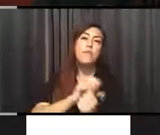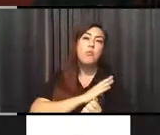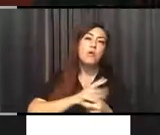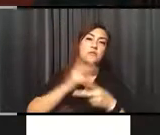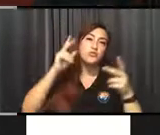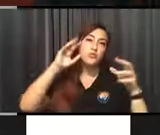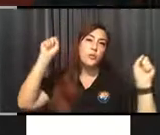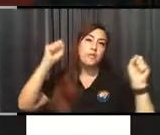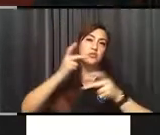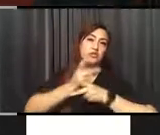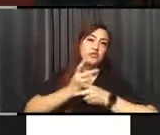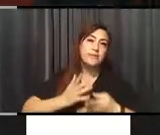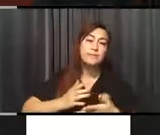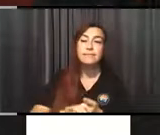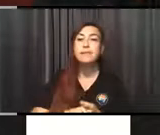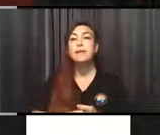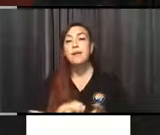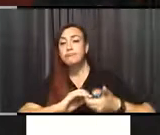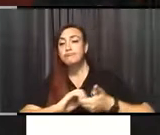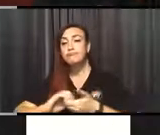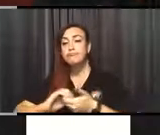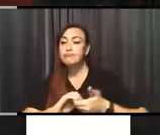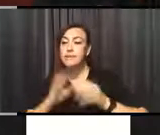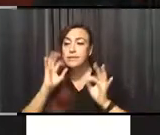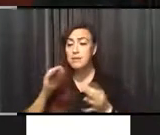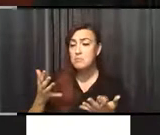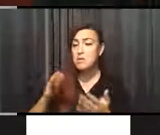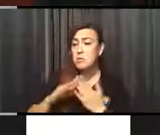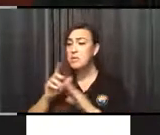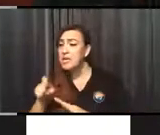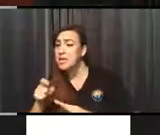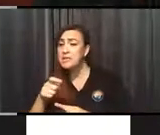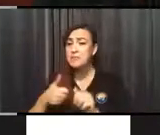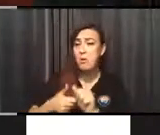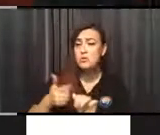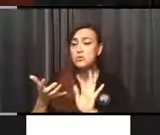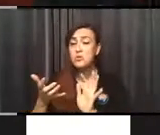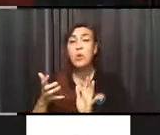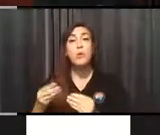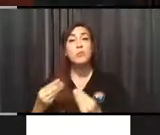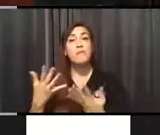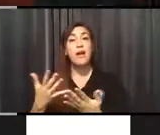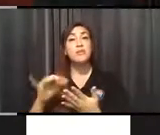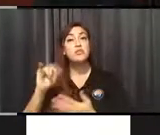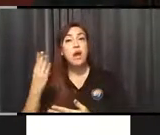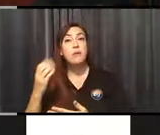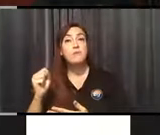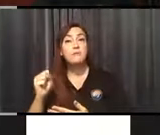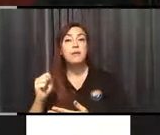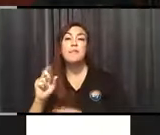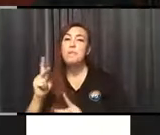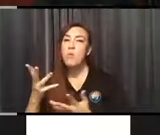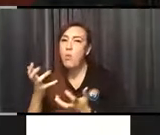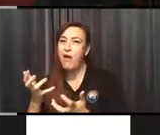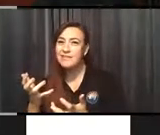what the community needs. We want to provide jobs that are in demand, not just, I always make the joke